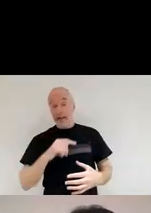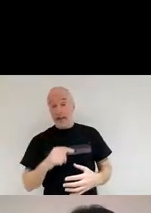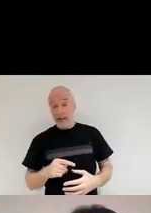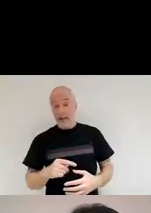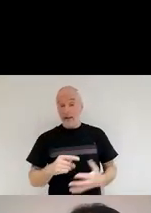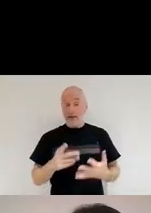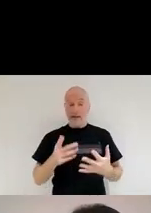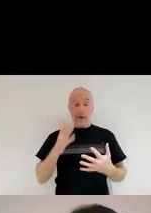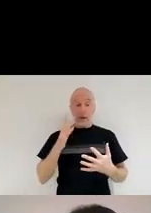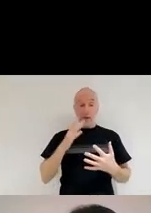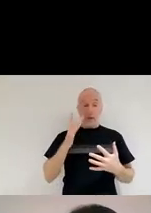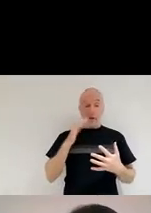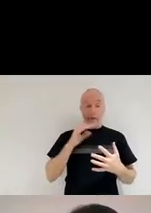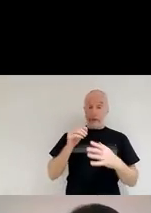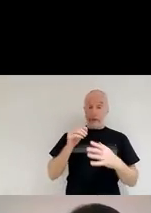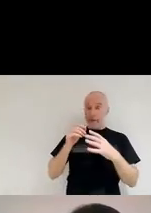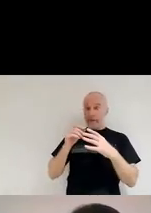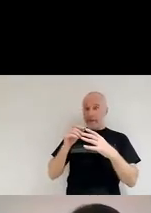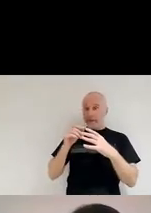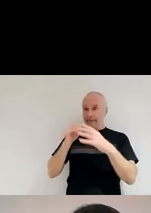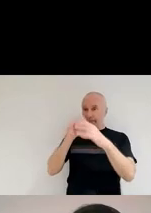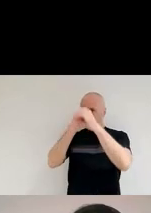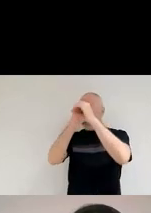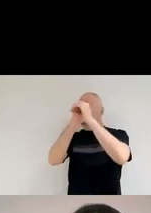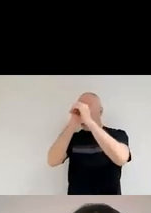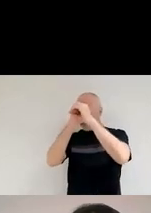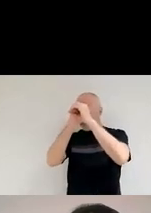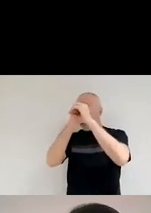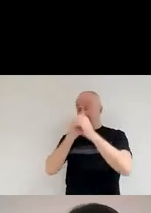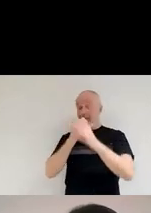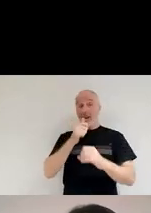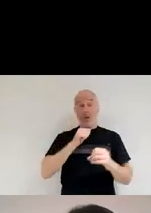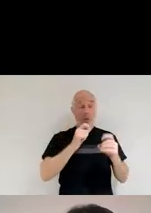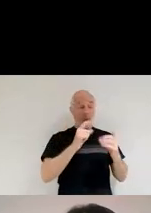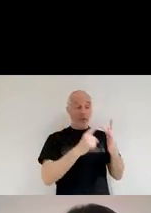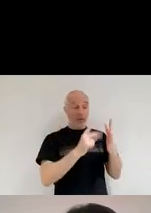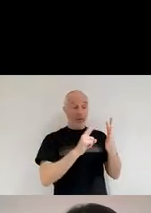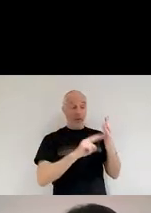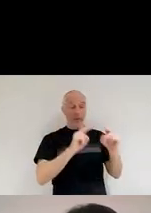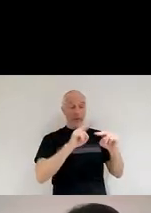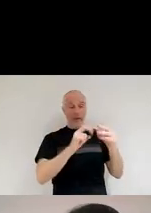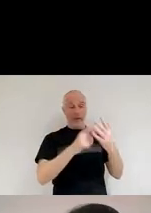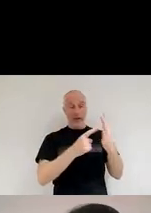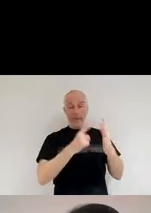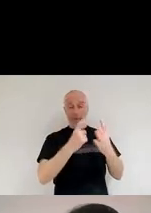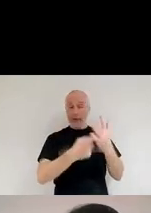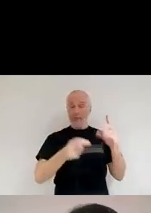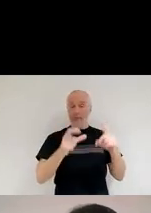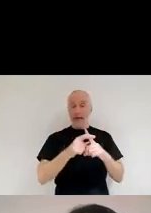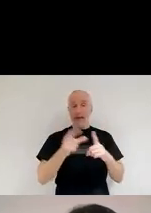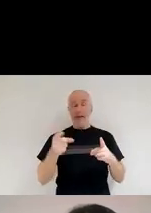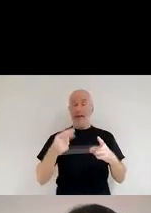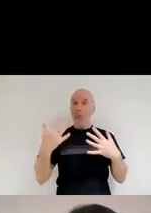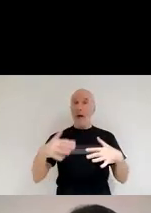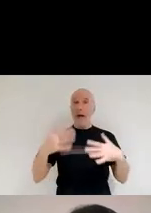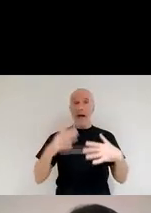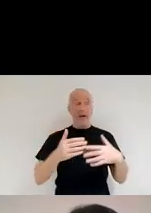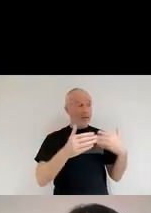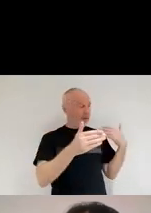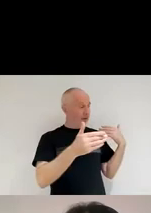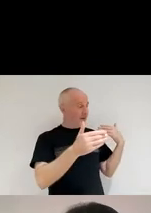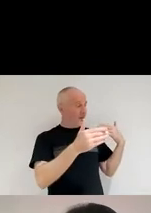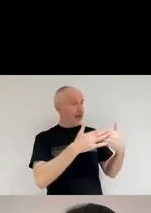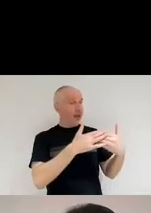as we started looking at the universe in the infrared, we said, wow, we were missing a lot of the picture. We were, we thought that